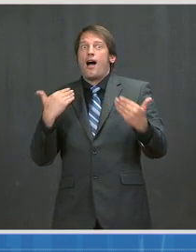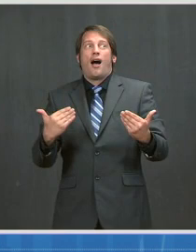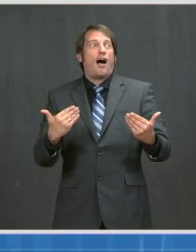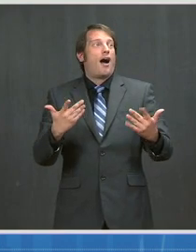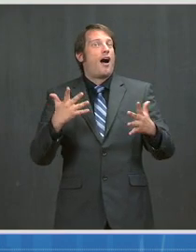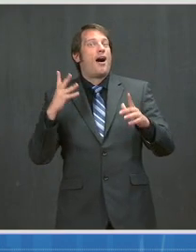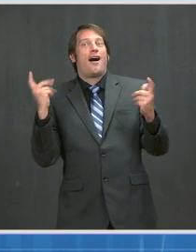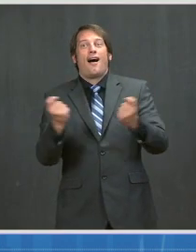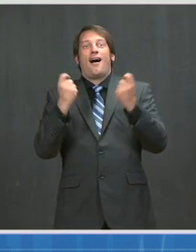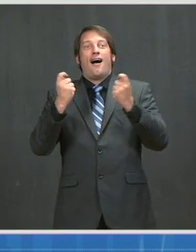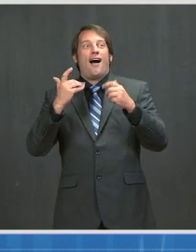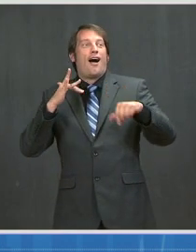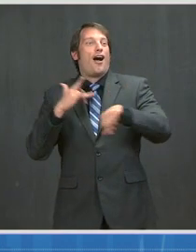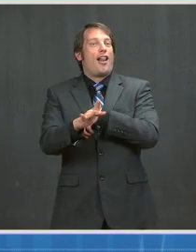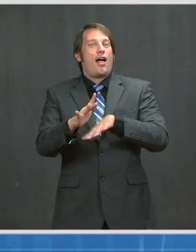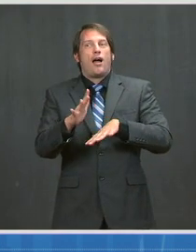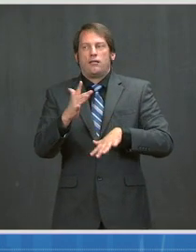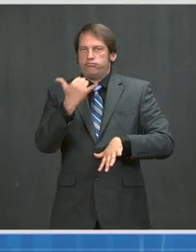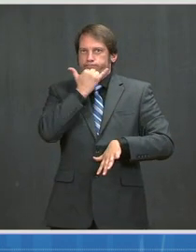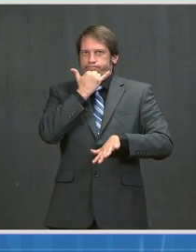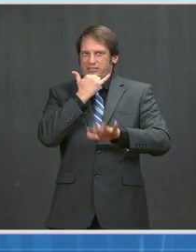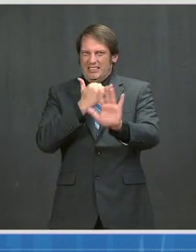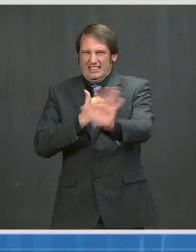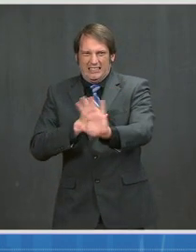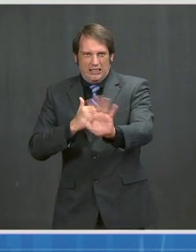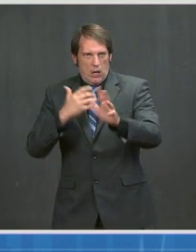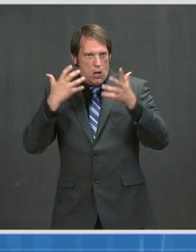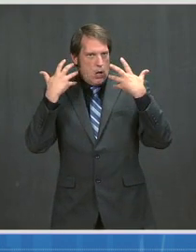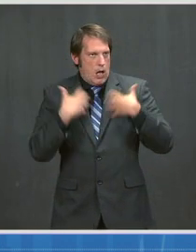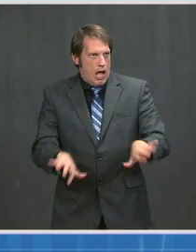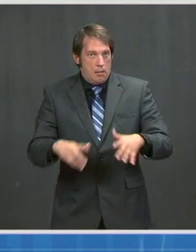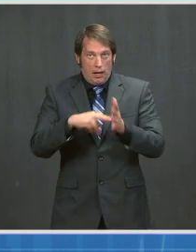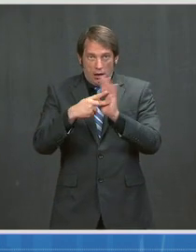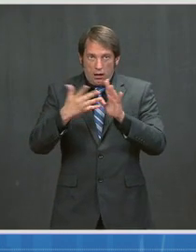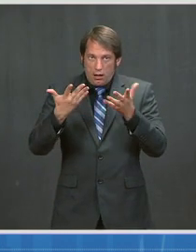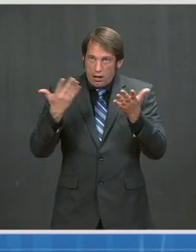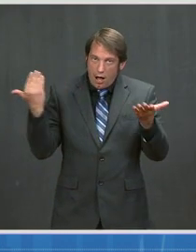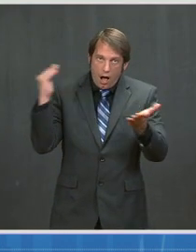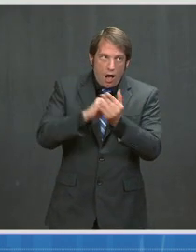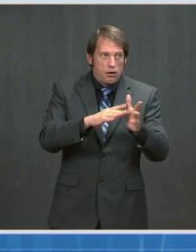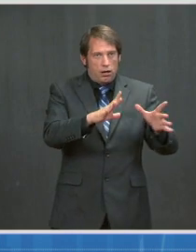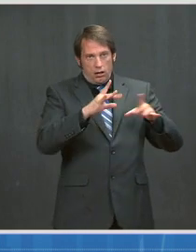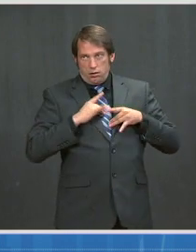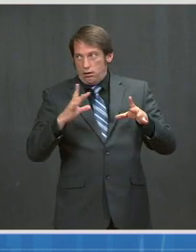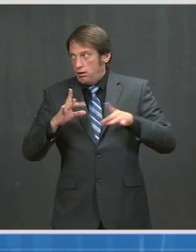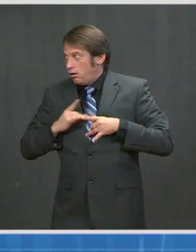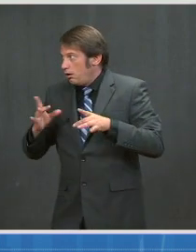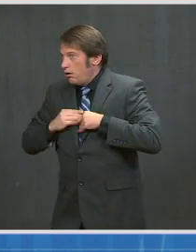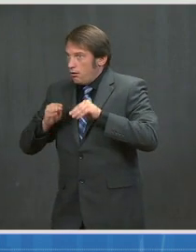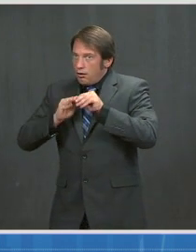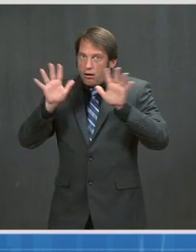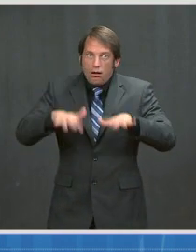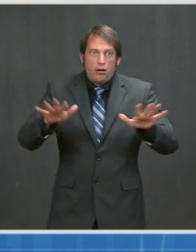down now, we will see more of our fellow Americans get sick and die unnecessarily.